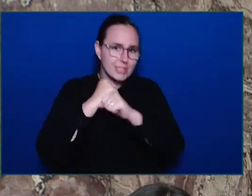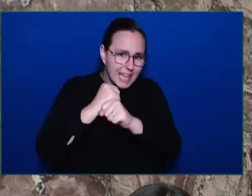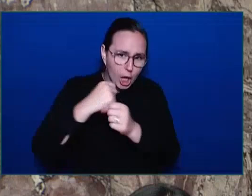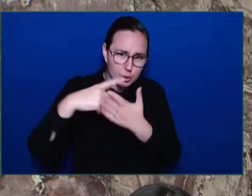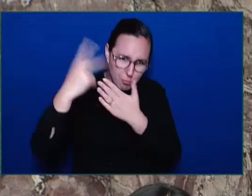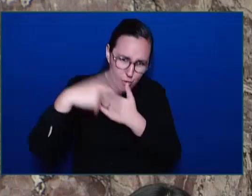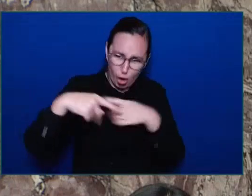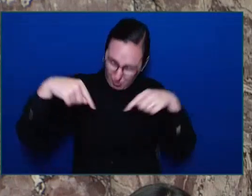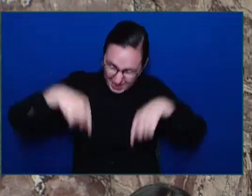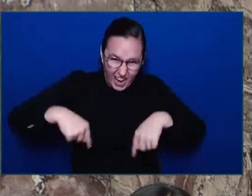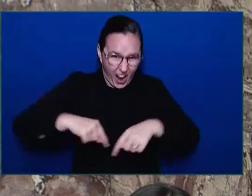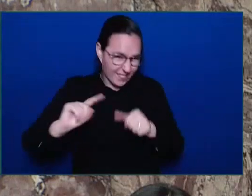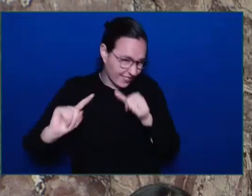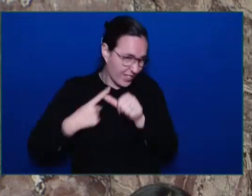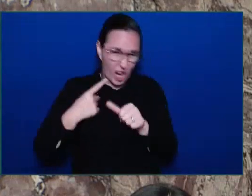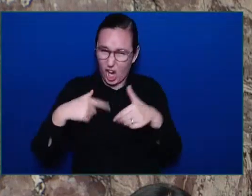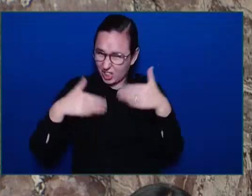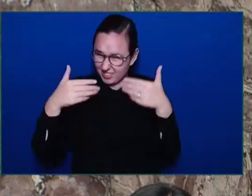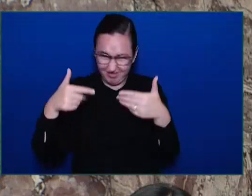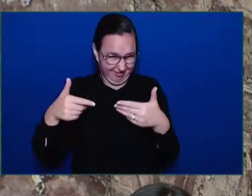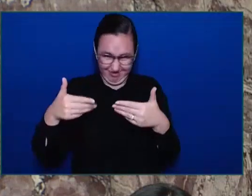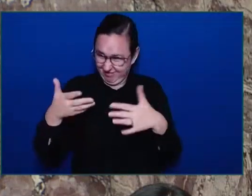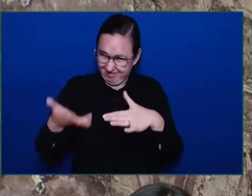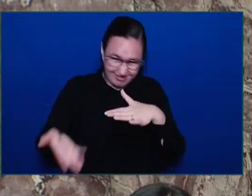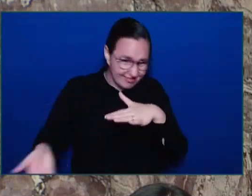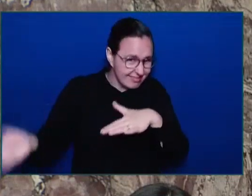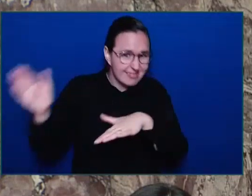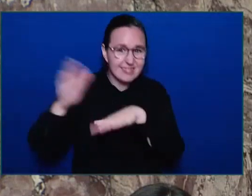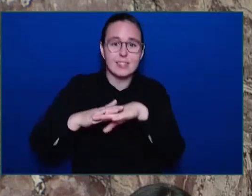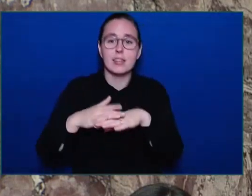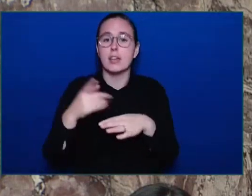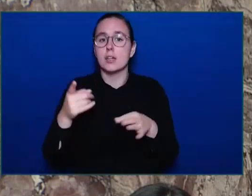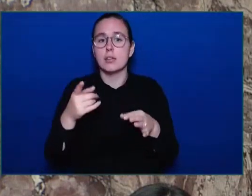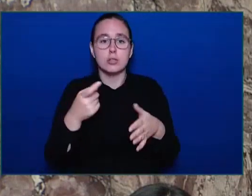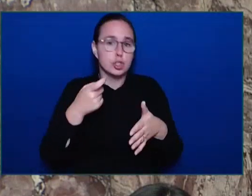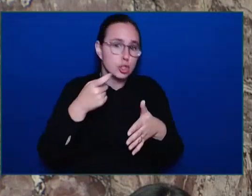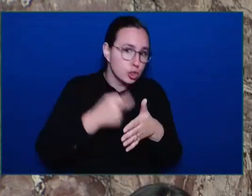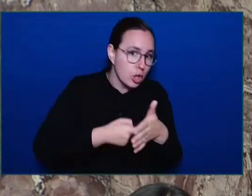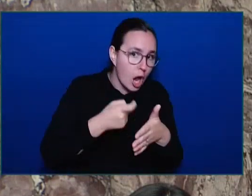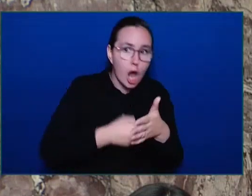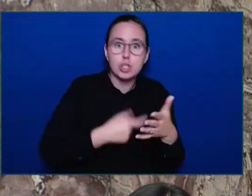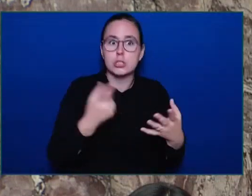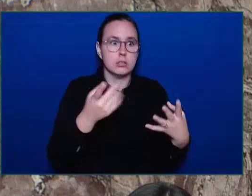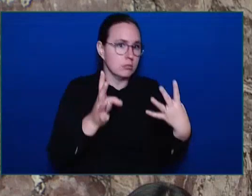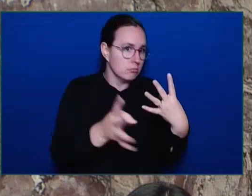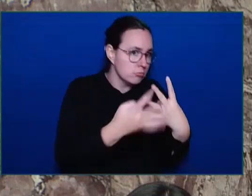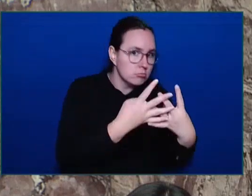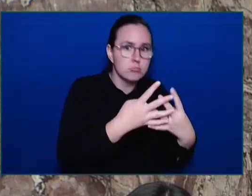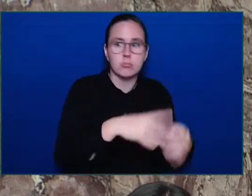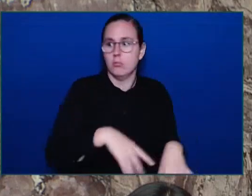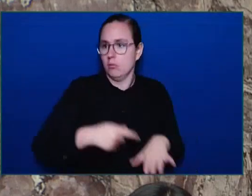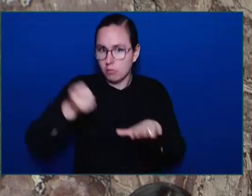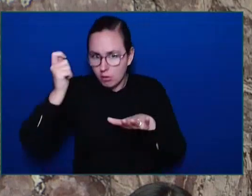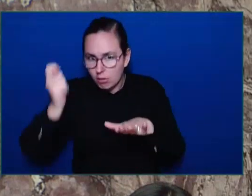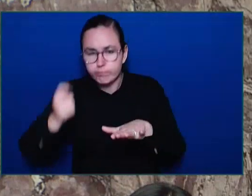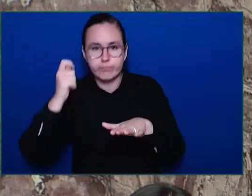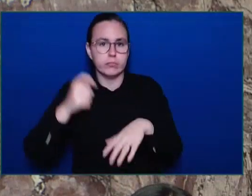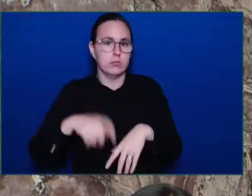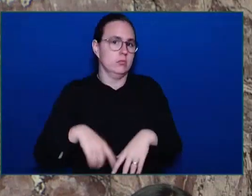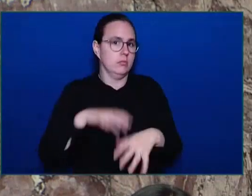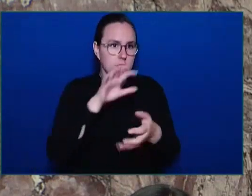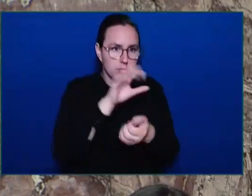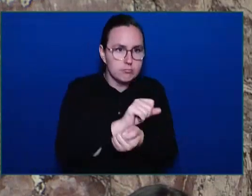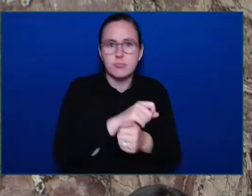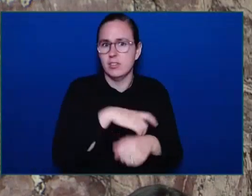increase in charges and convictions of people convicted of murders and crimes, Honourable Speaker.